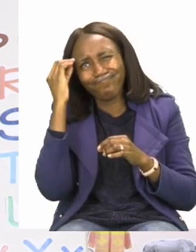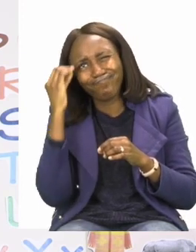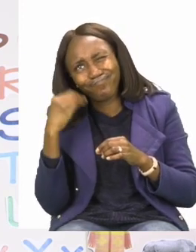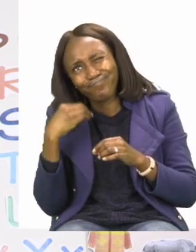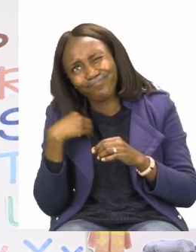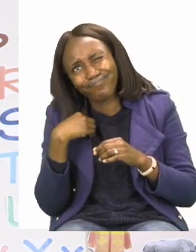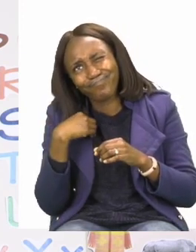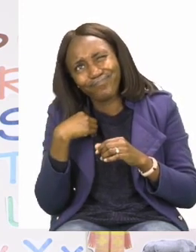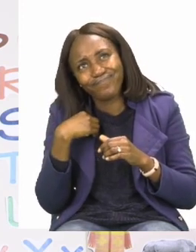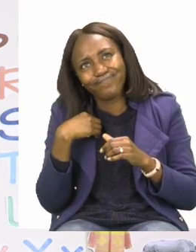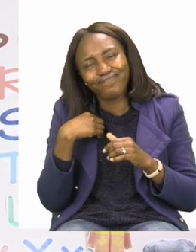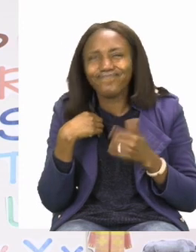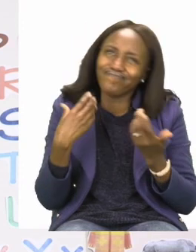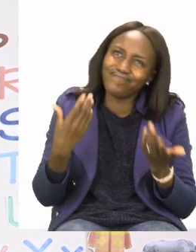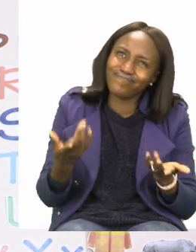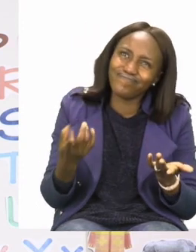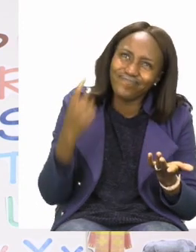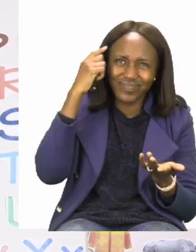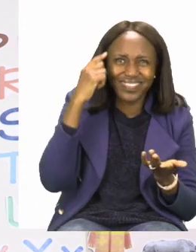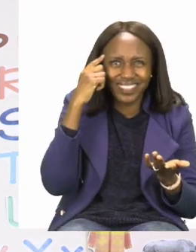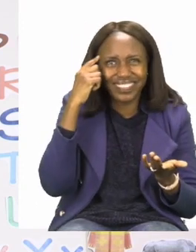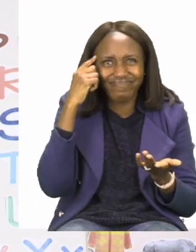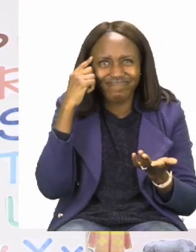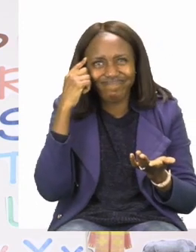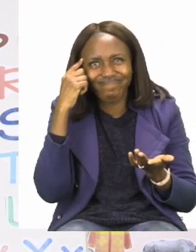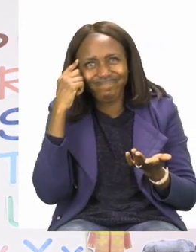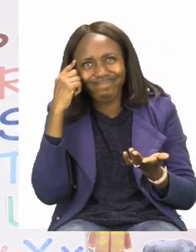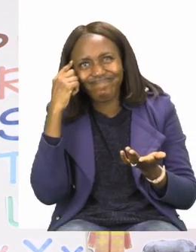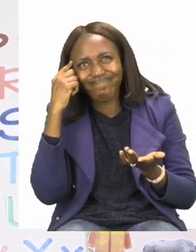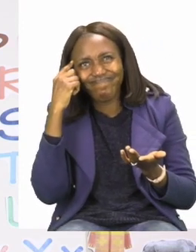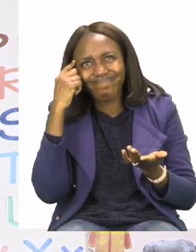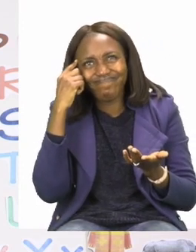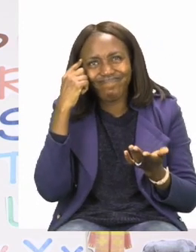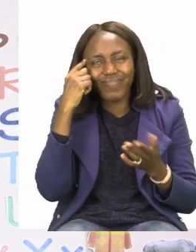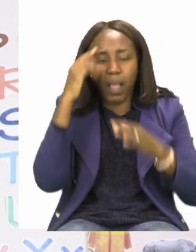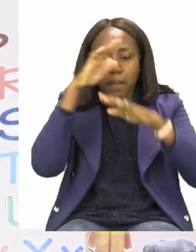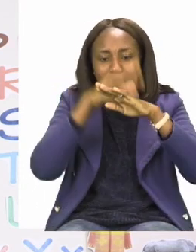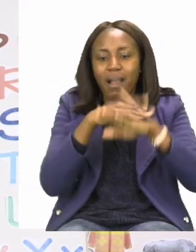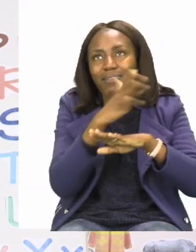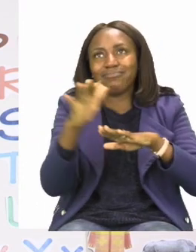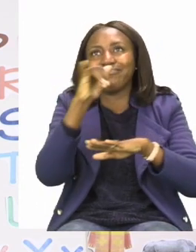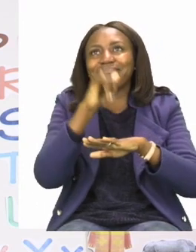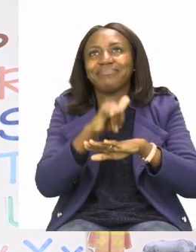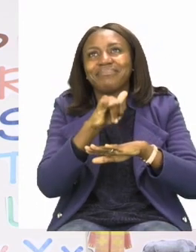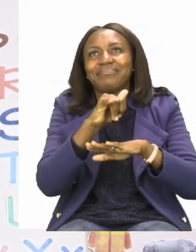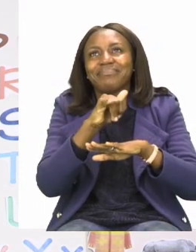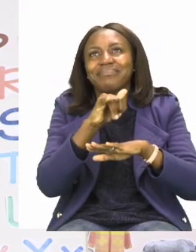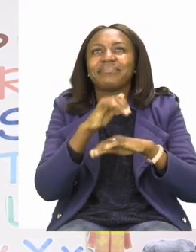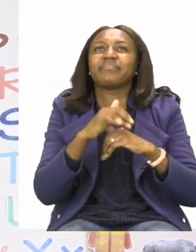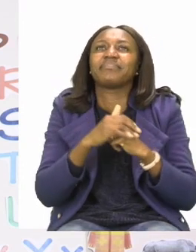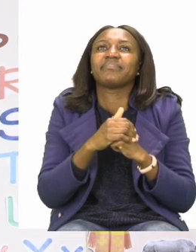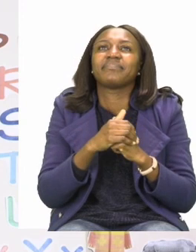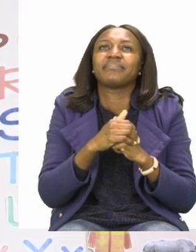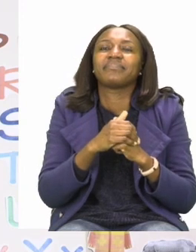But I'm going to say it's going to float. Let's see if it will float.